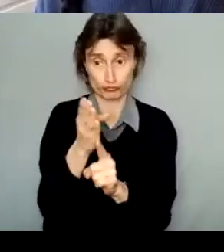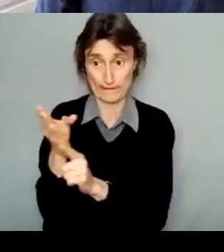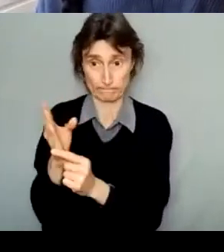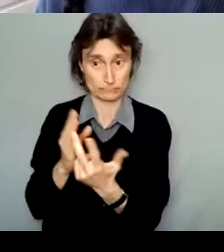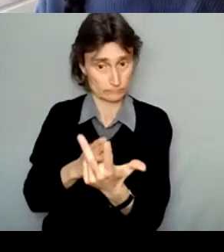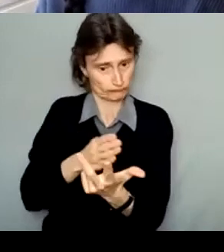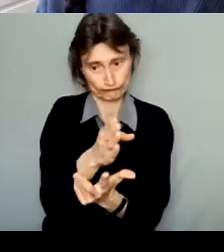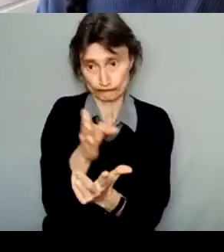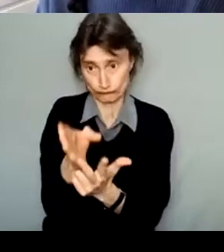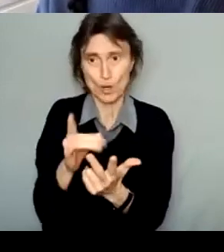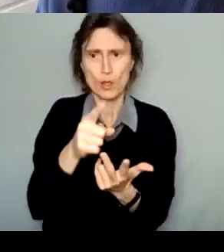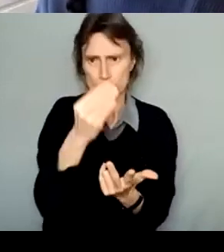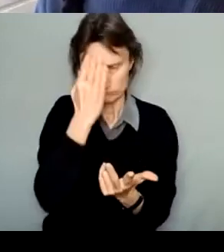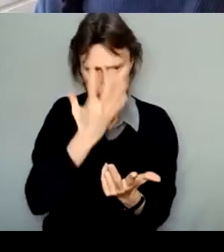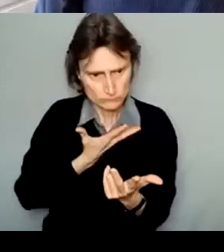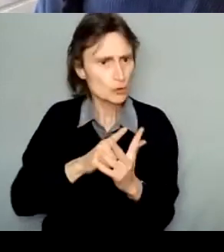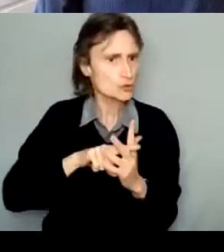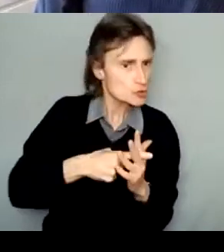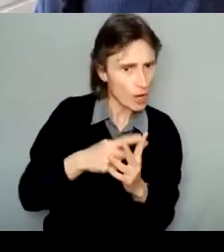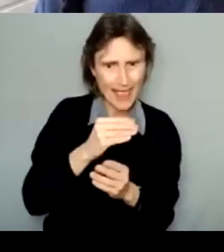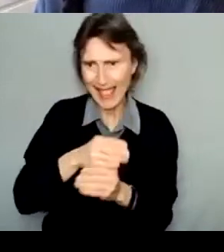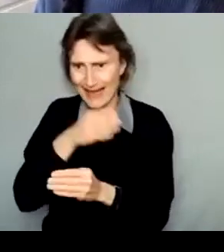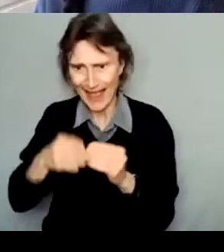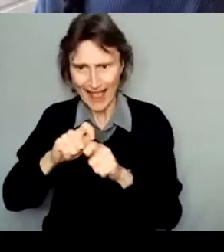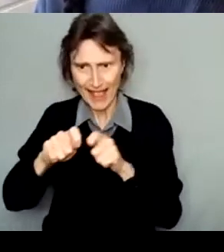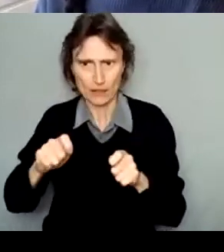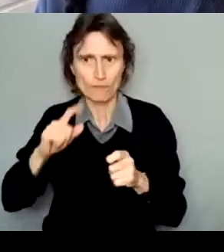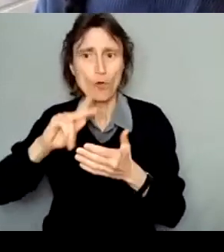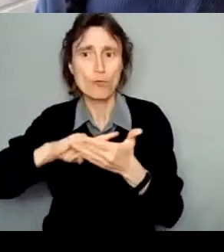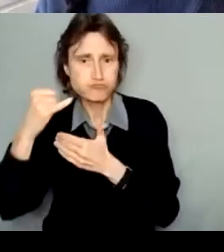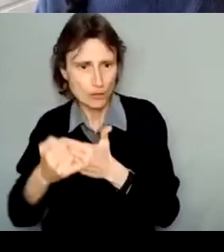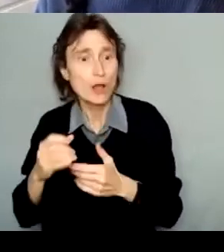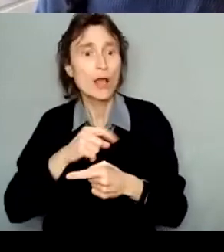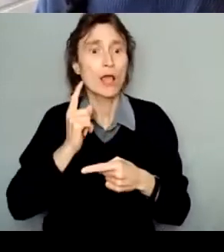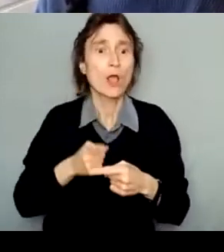the start and end date of your project and the amount you're requesting from this grant.